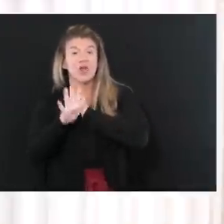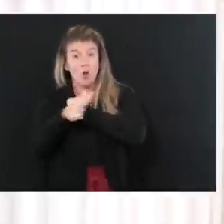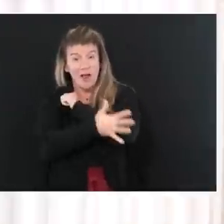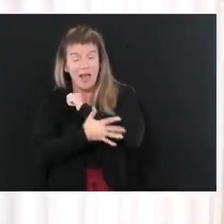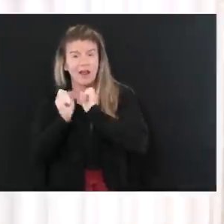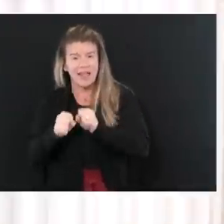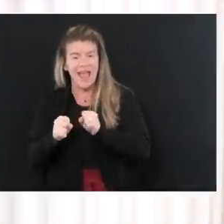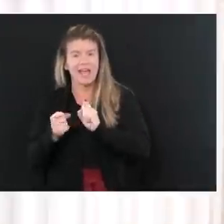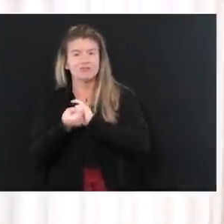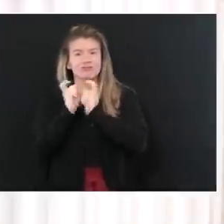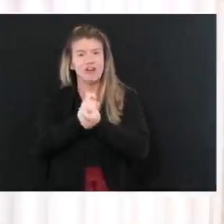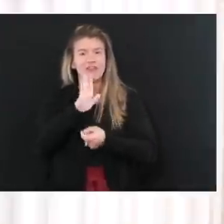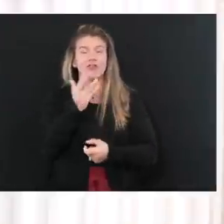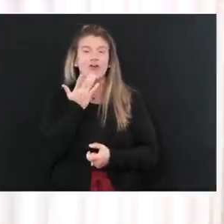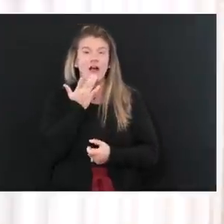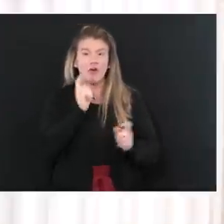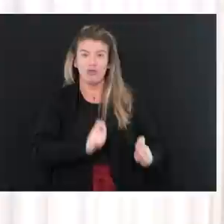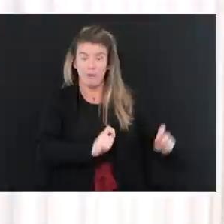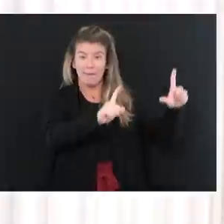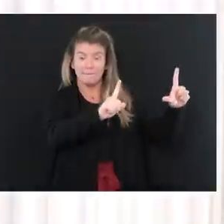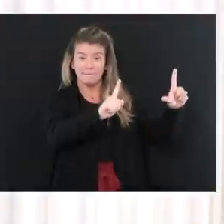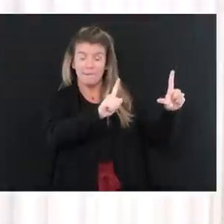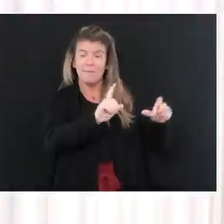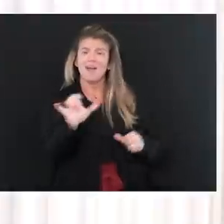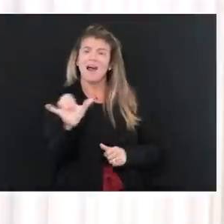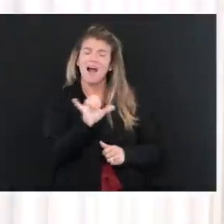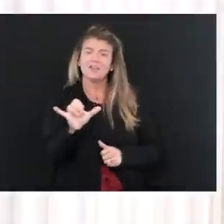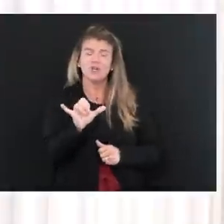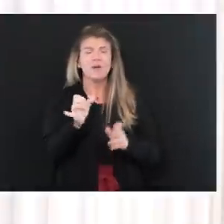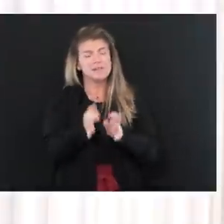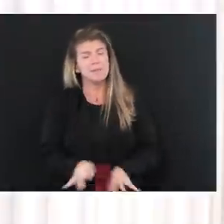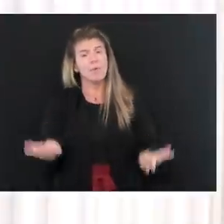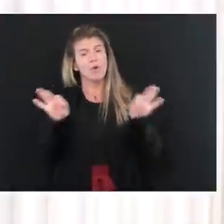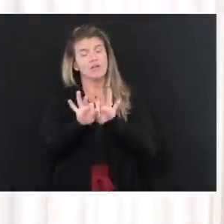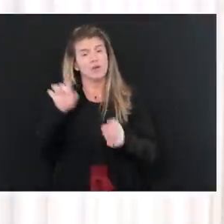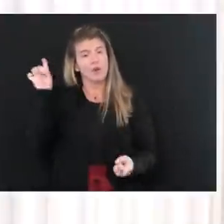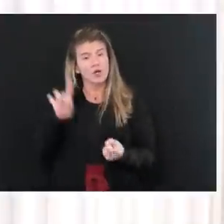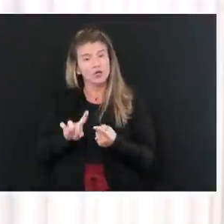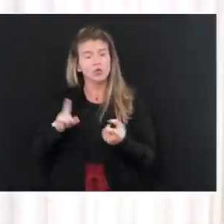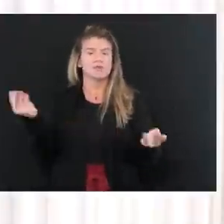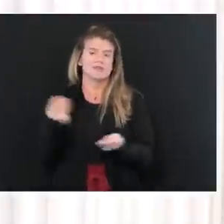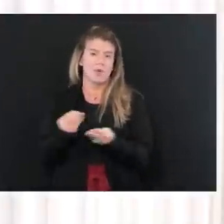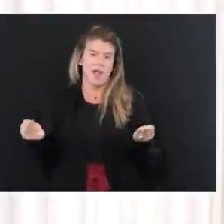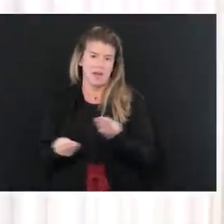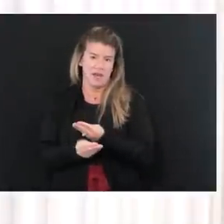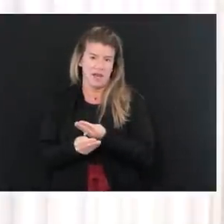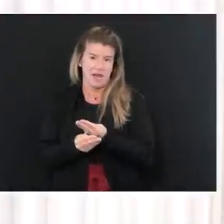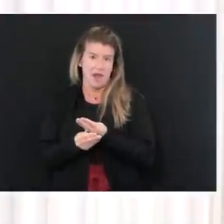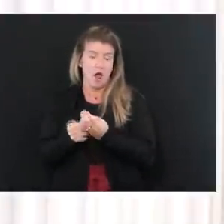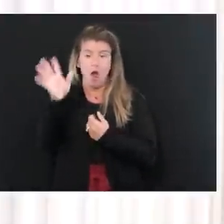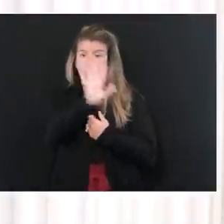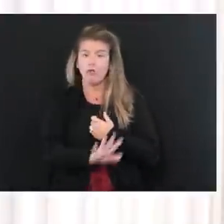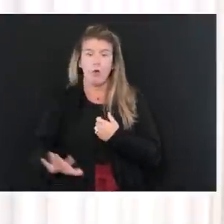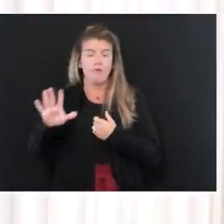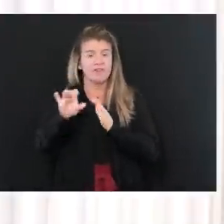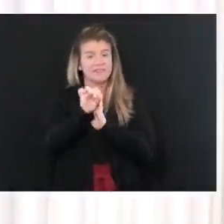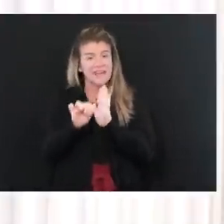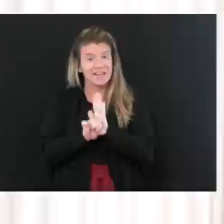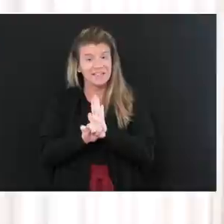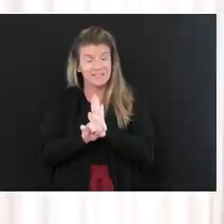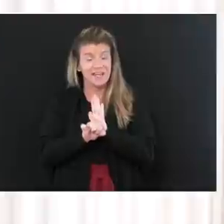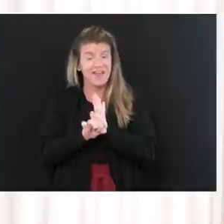yellow, but more importantly, so important for us to reduce the spread of COVID-19 in our state, save